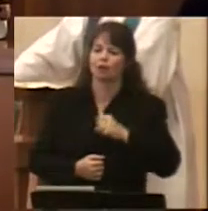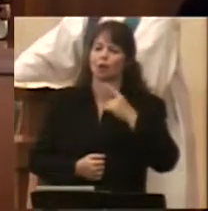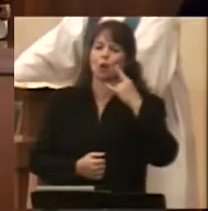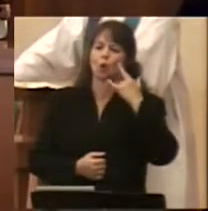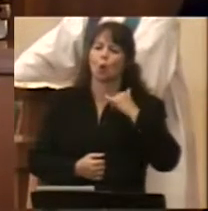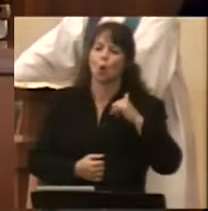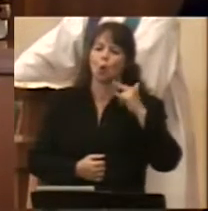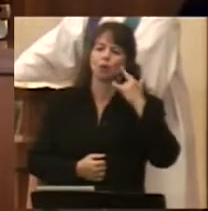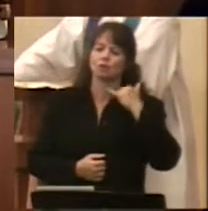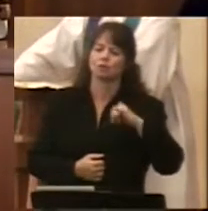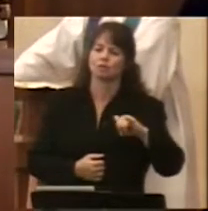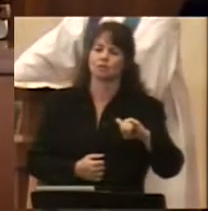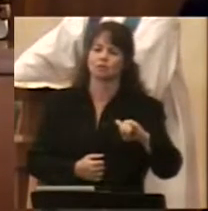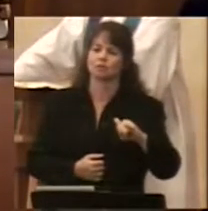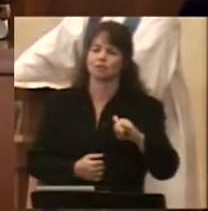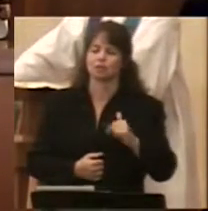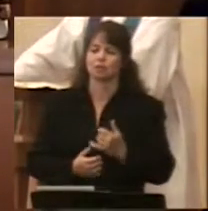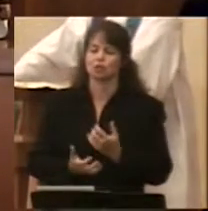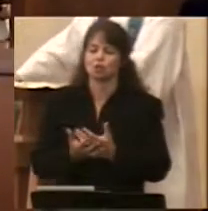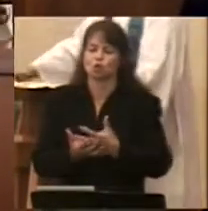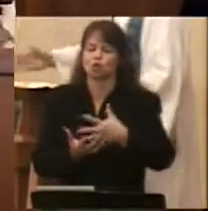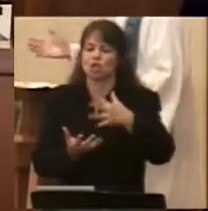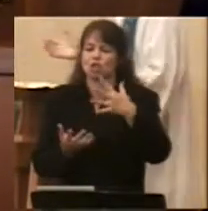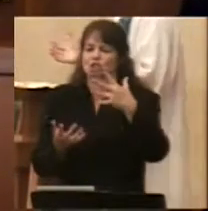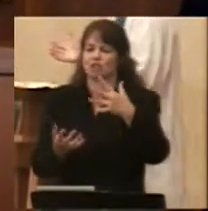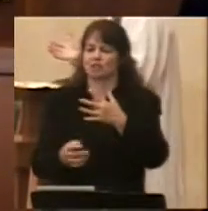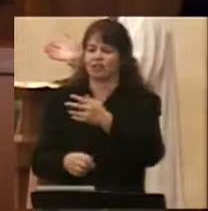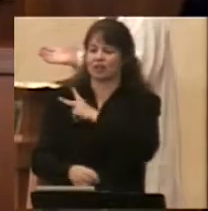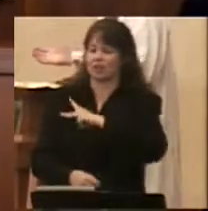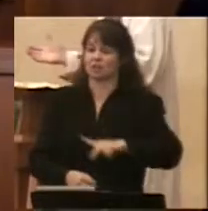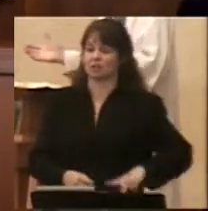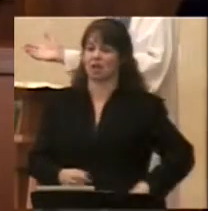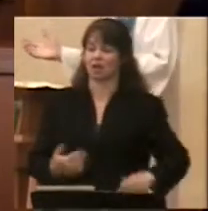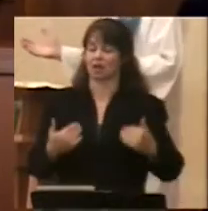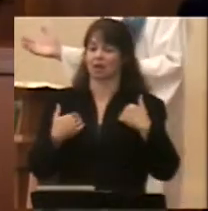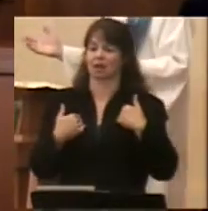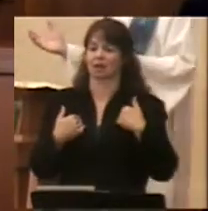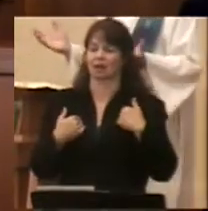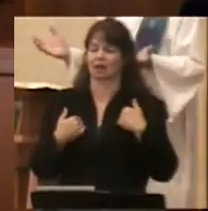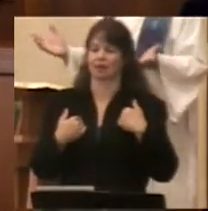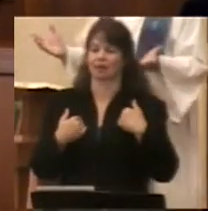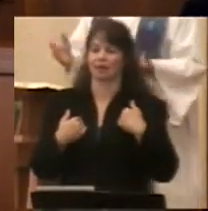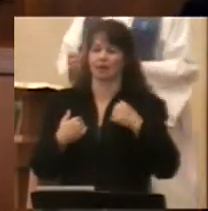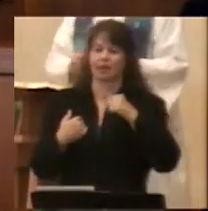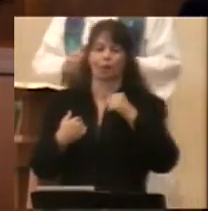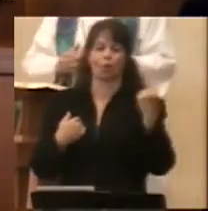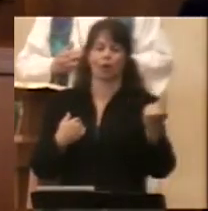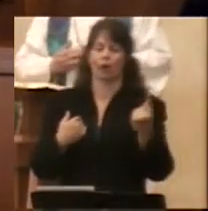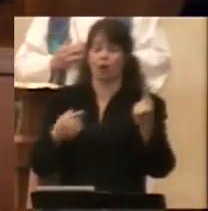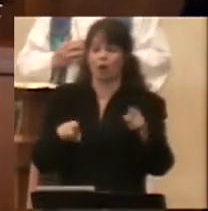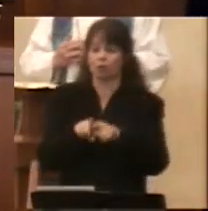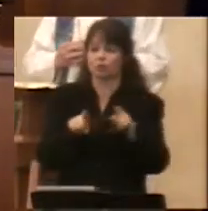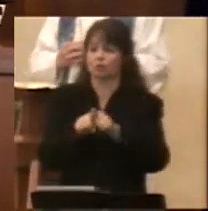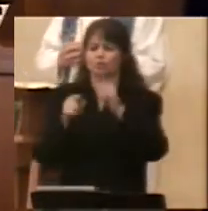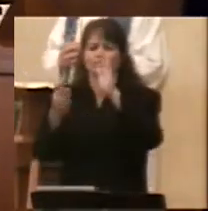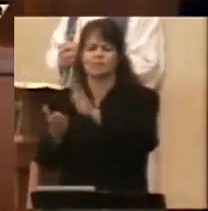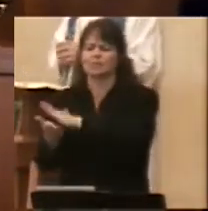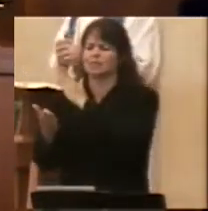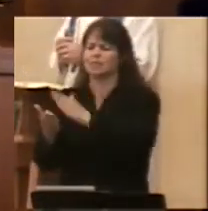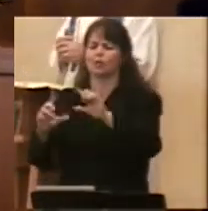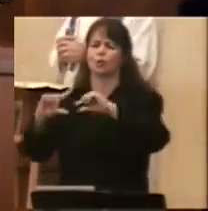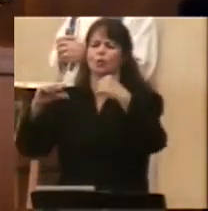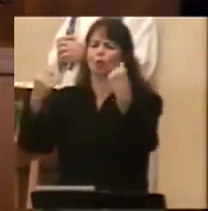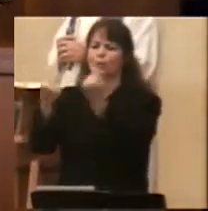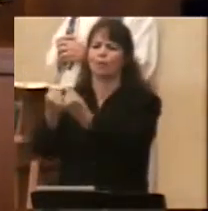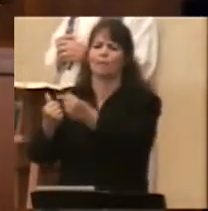gold, treasures of the kings, and not only that, but I had singers as well. I had a beautiful choir, men and